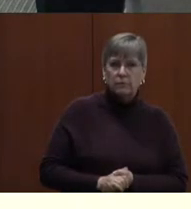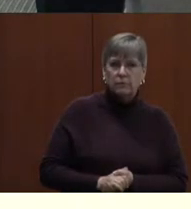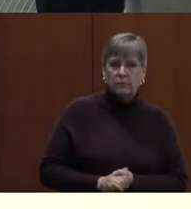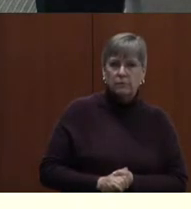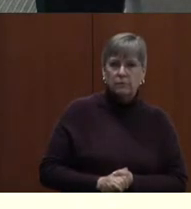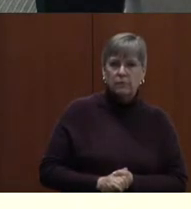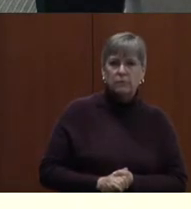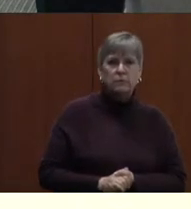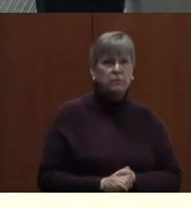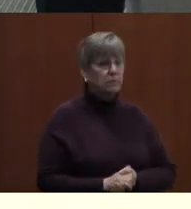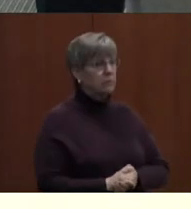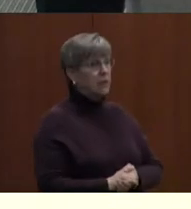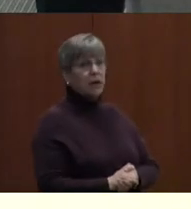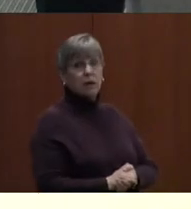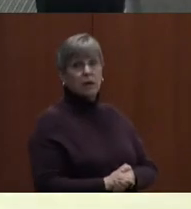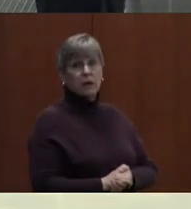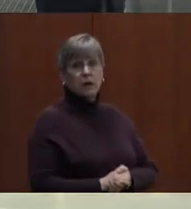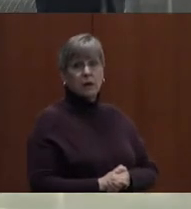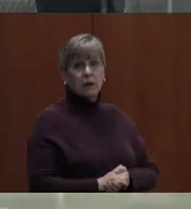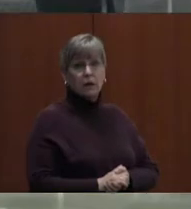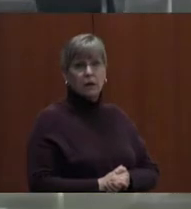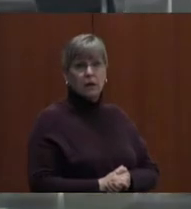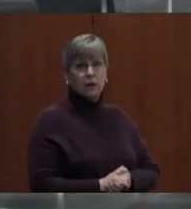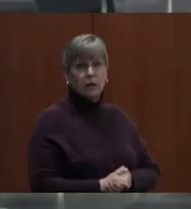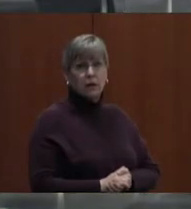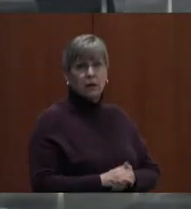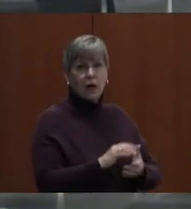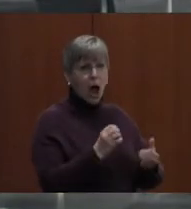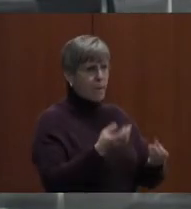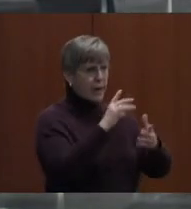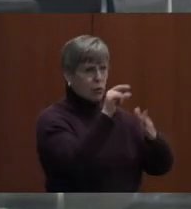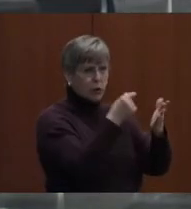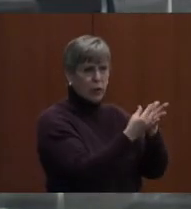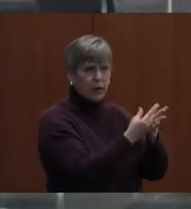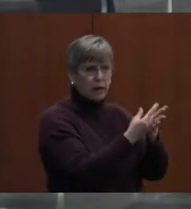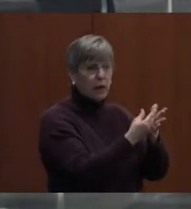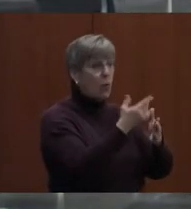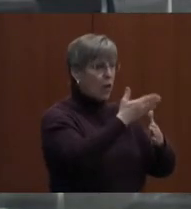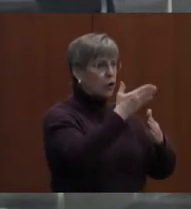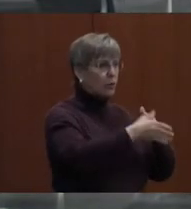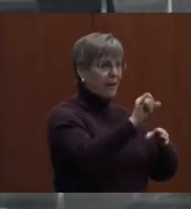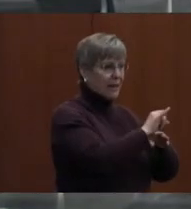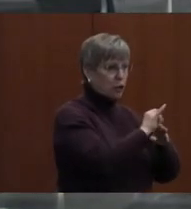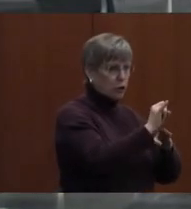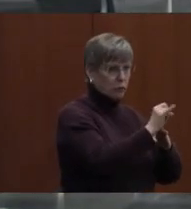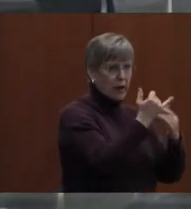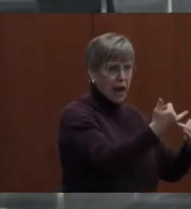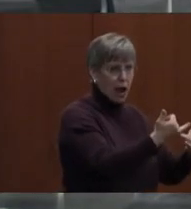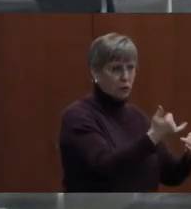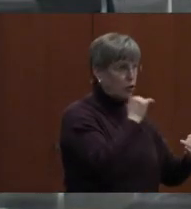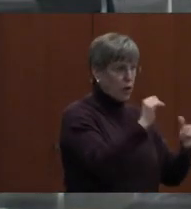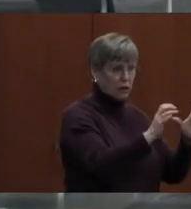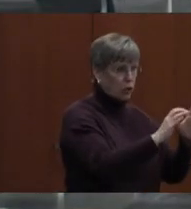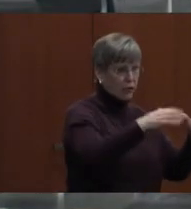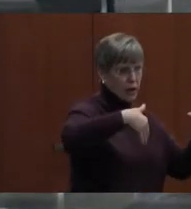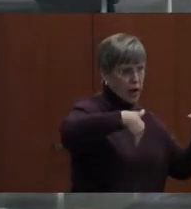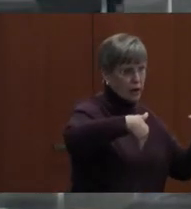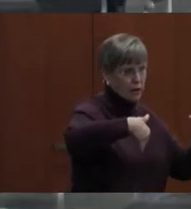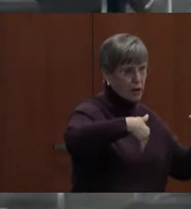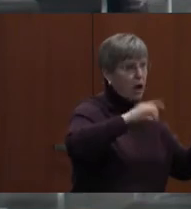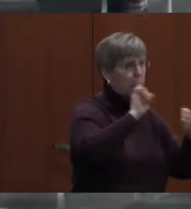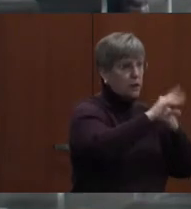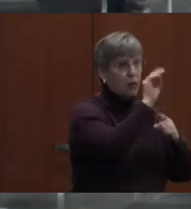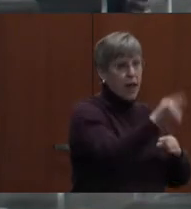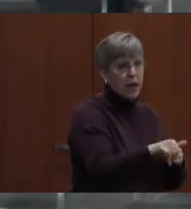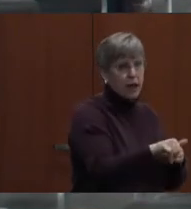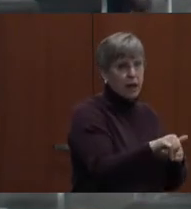What do you answer your question? My counselors don't graduate until May. They're completing their internships right now, so they're not certified until May.